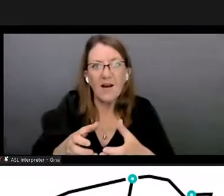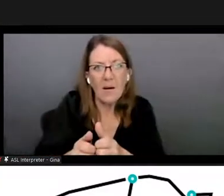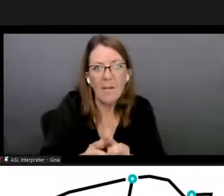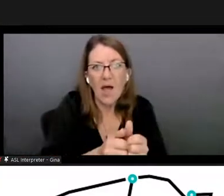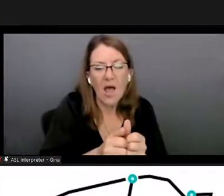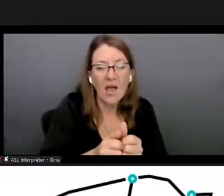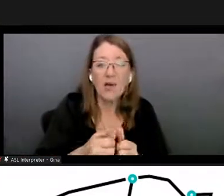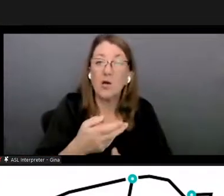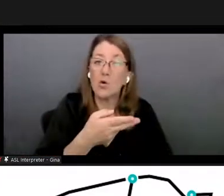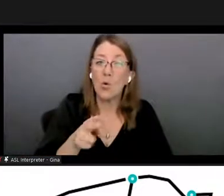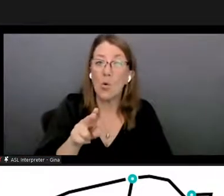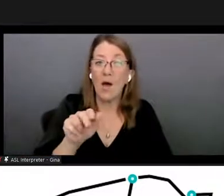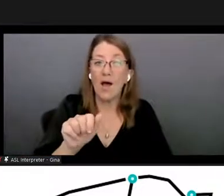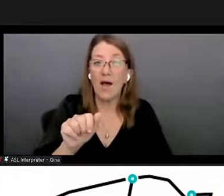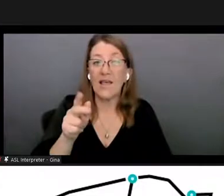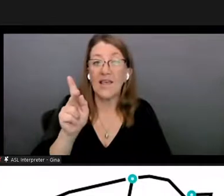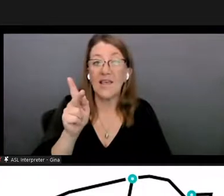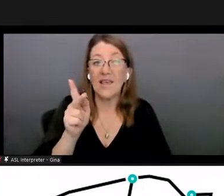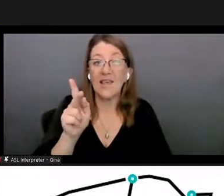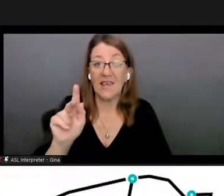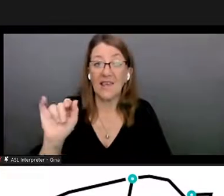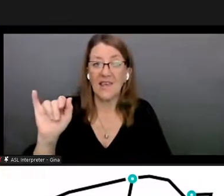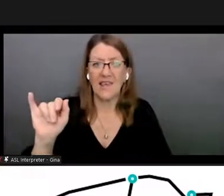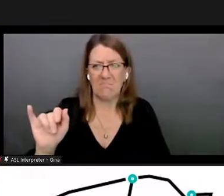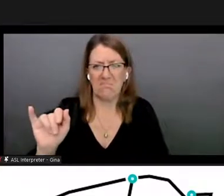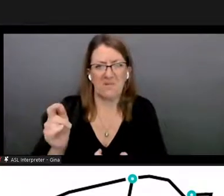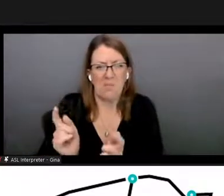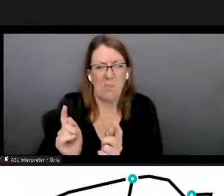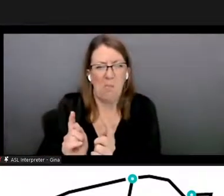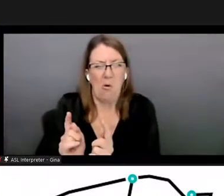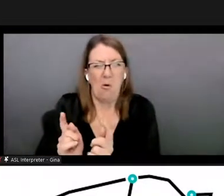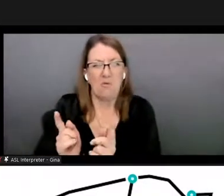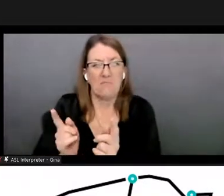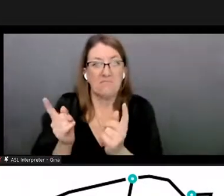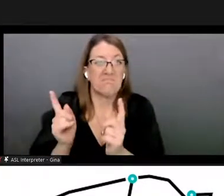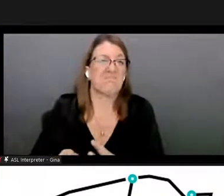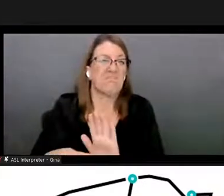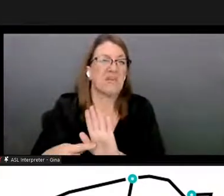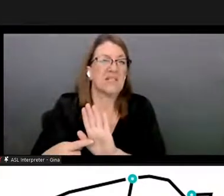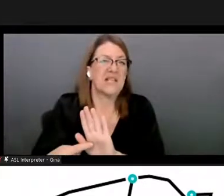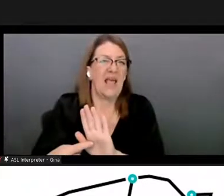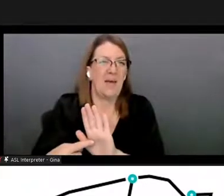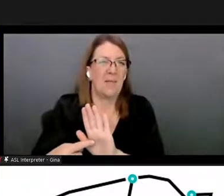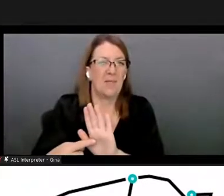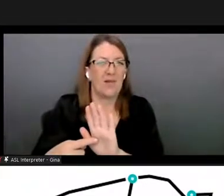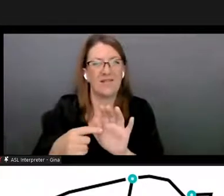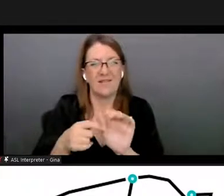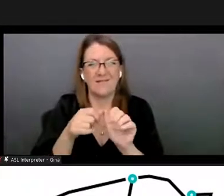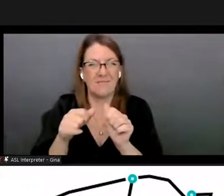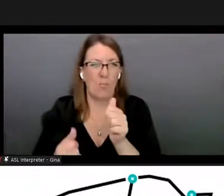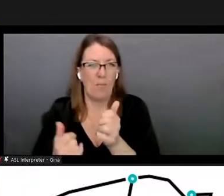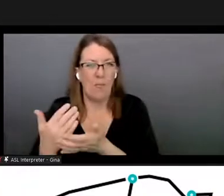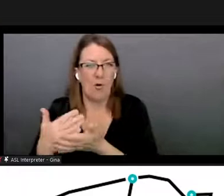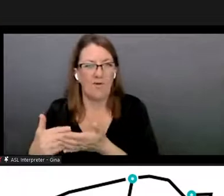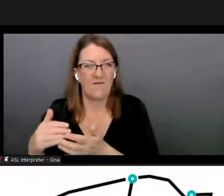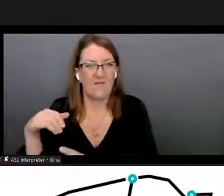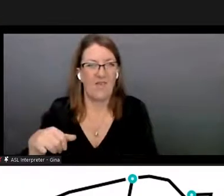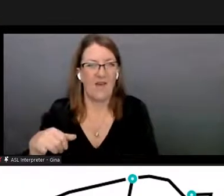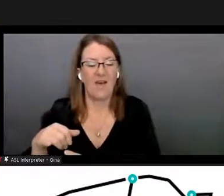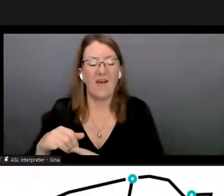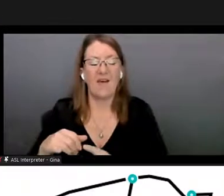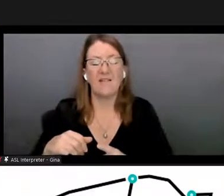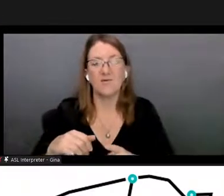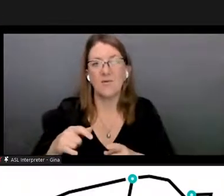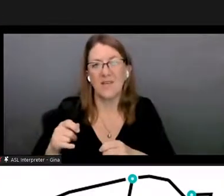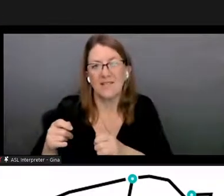is only you know a very small possible subset um just to kind of get